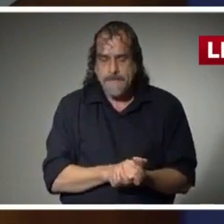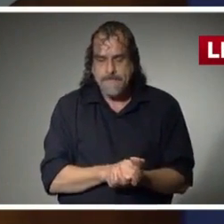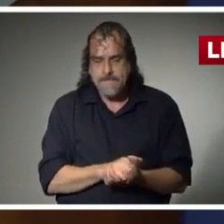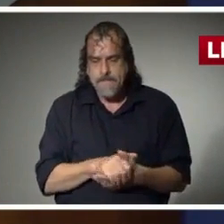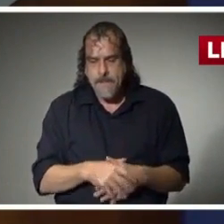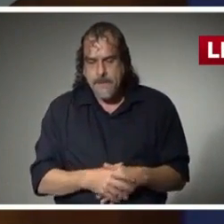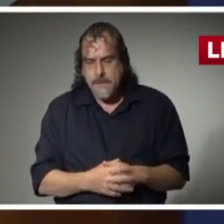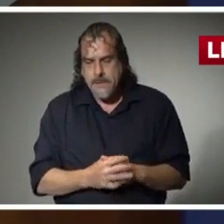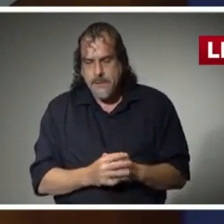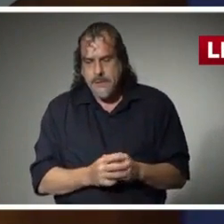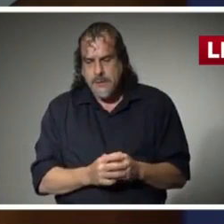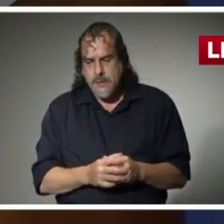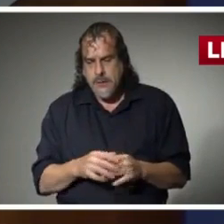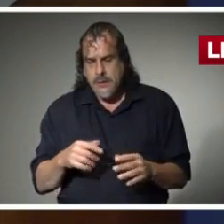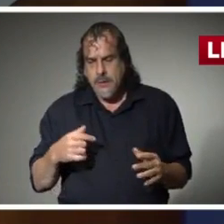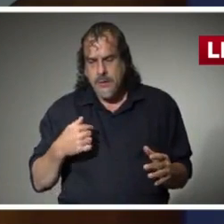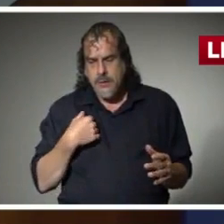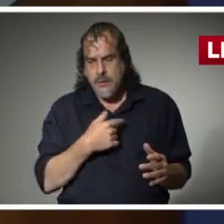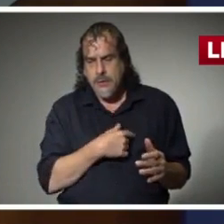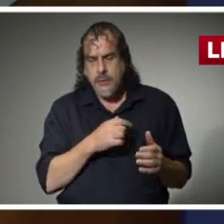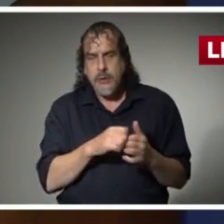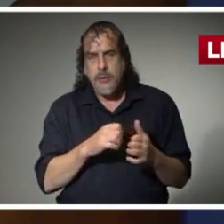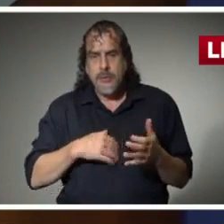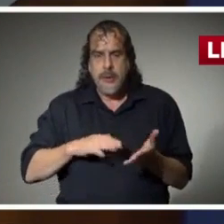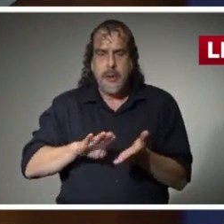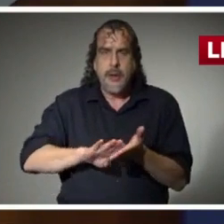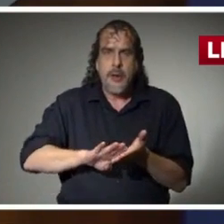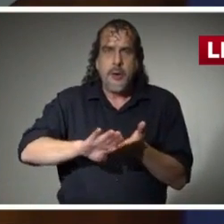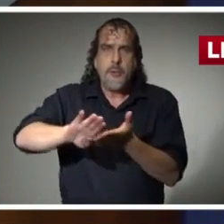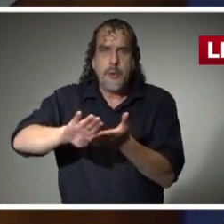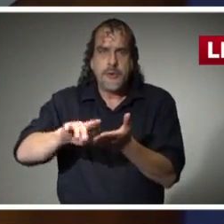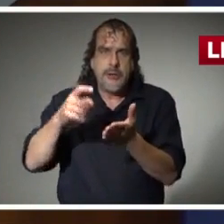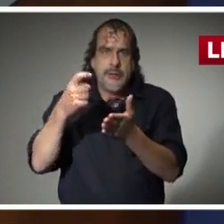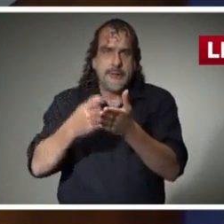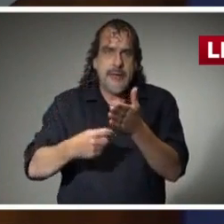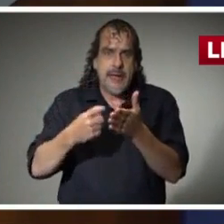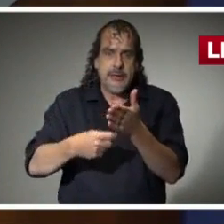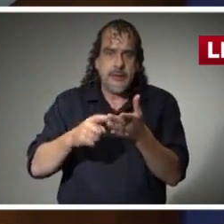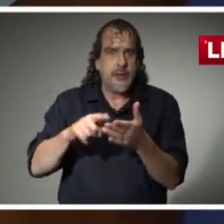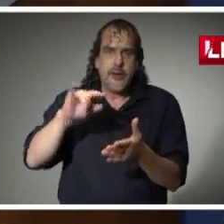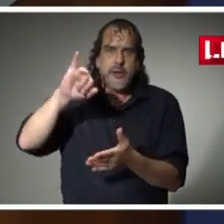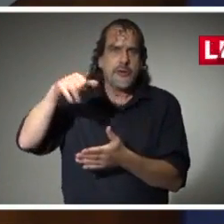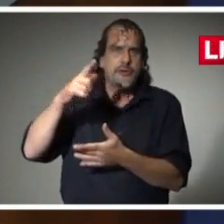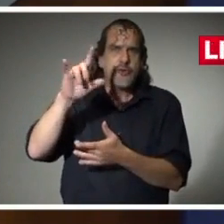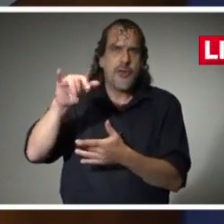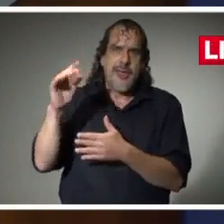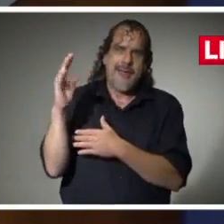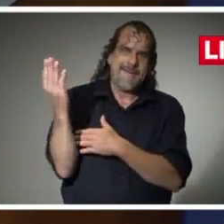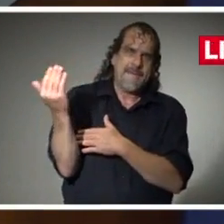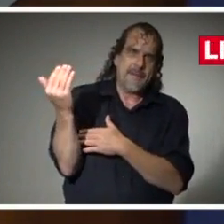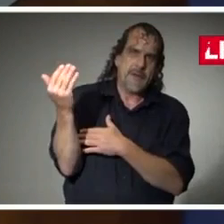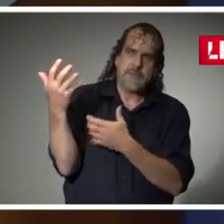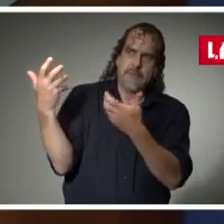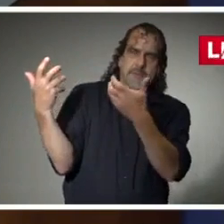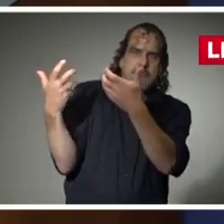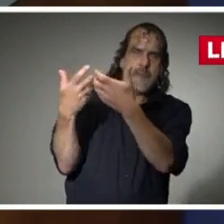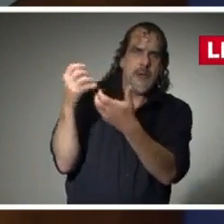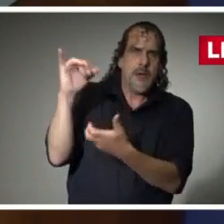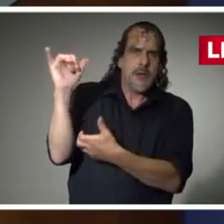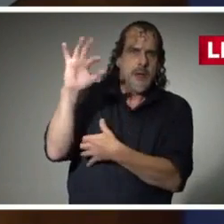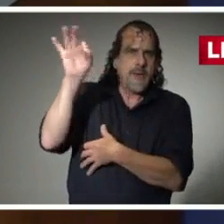We will be pushing back the tax deadline to July 15th to match the federal